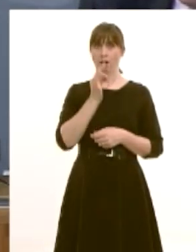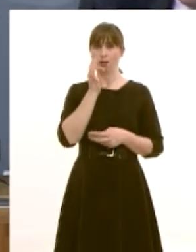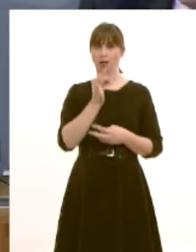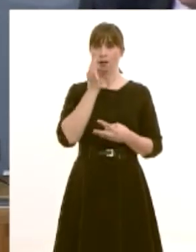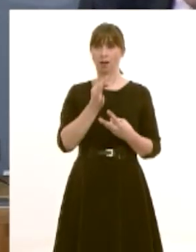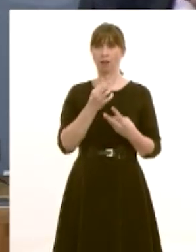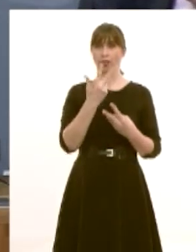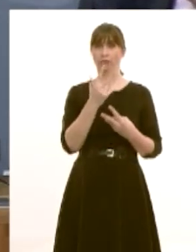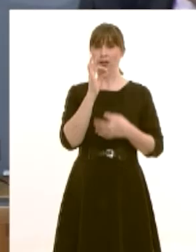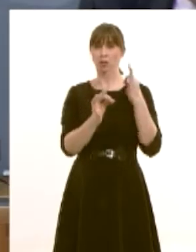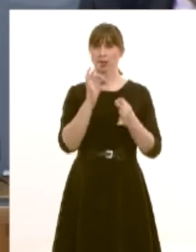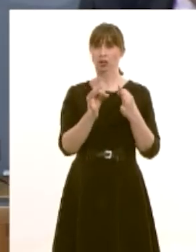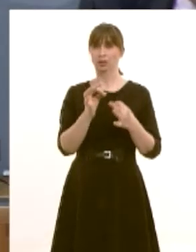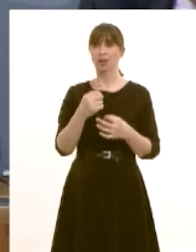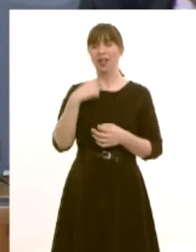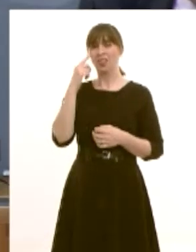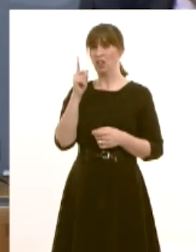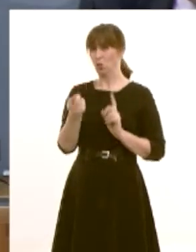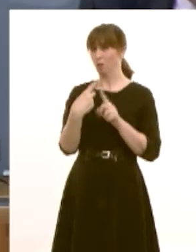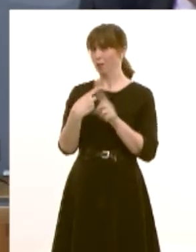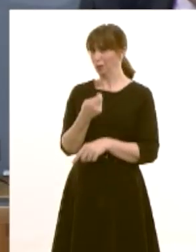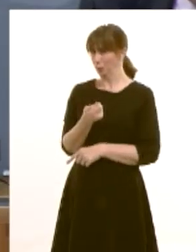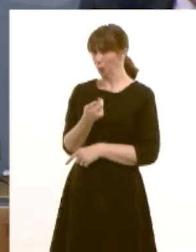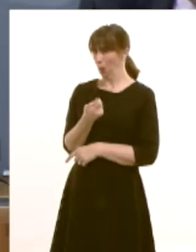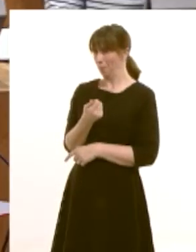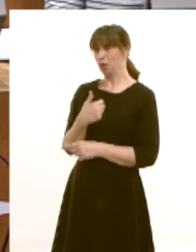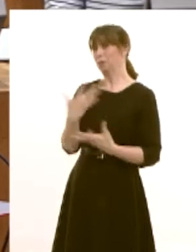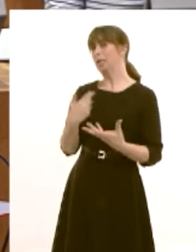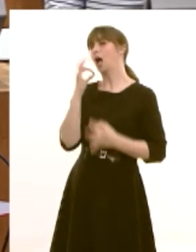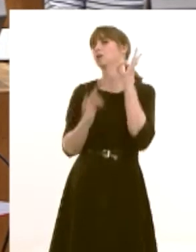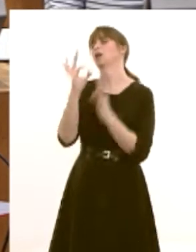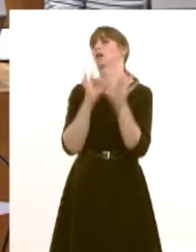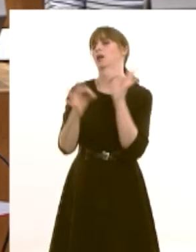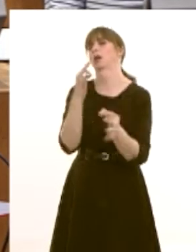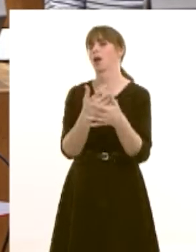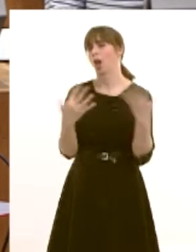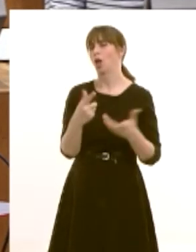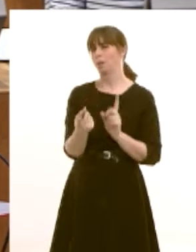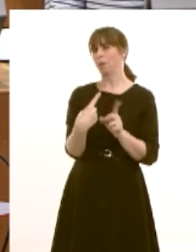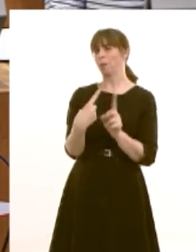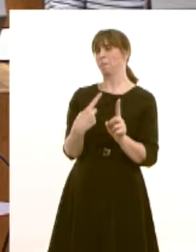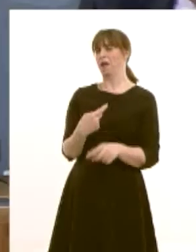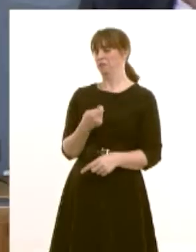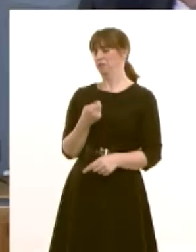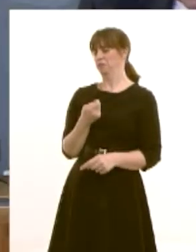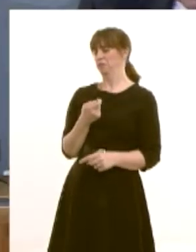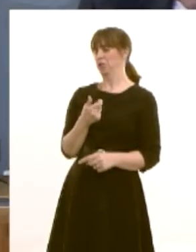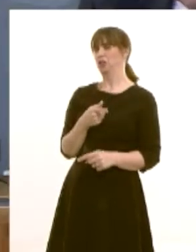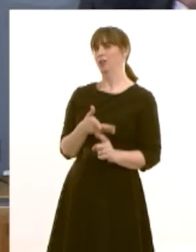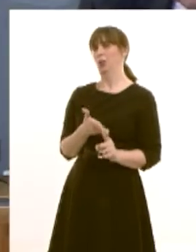about dealing with 2000 you've given precious few answers in that time but i have but i have but i have greatly